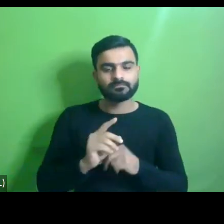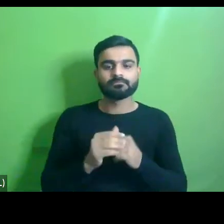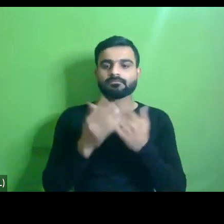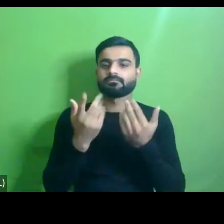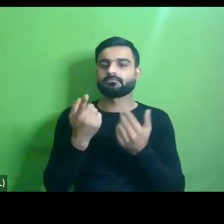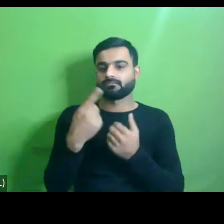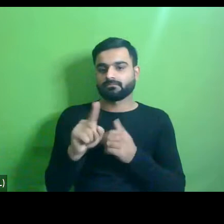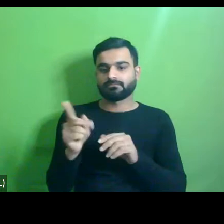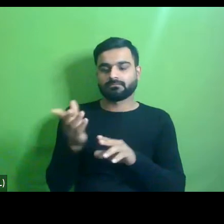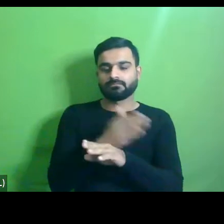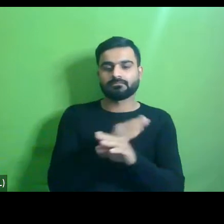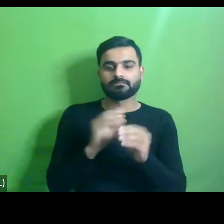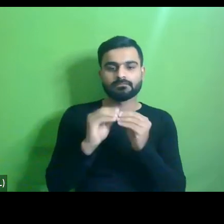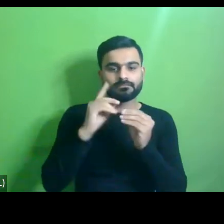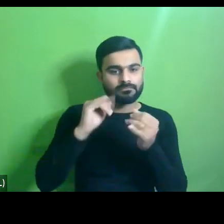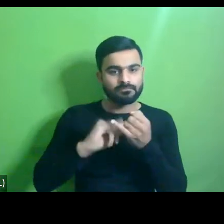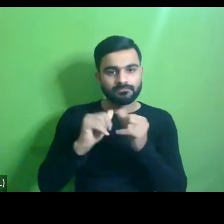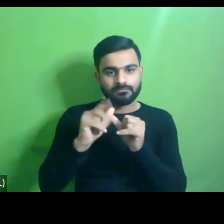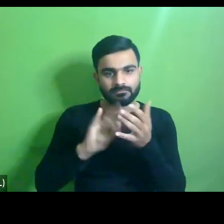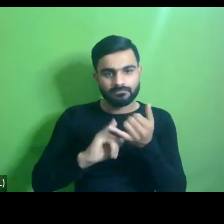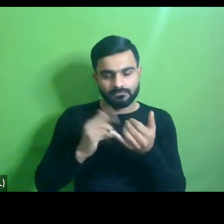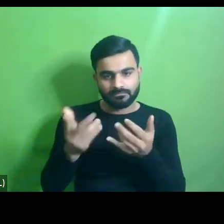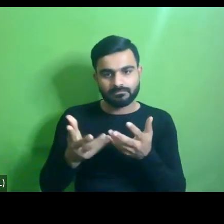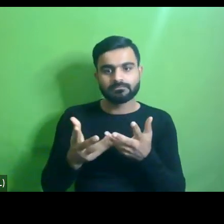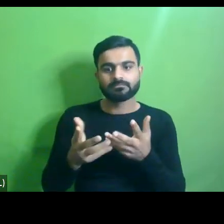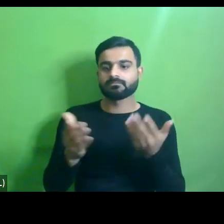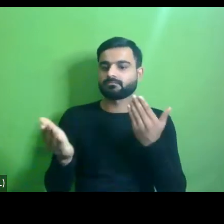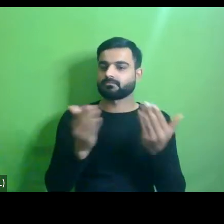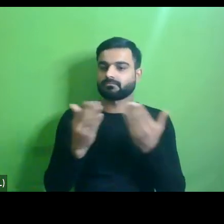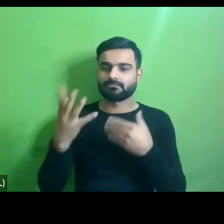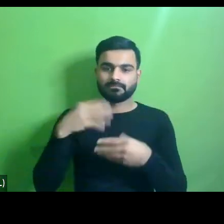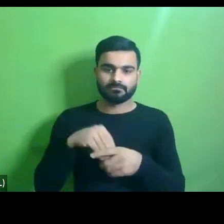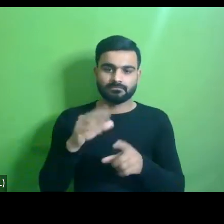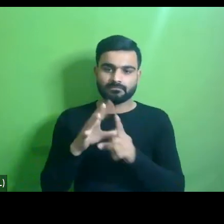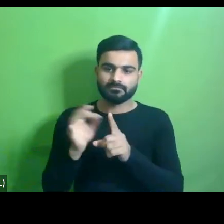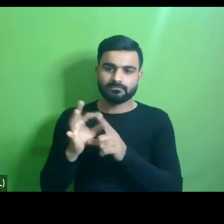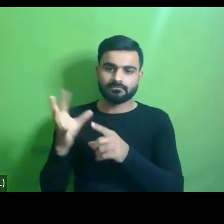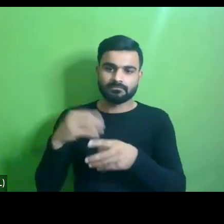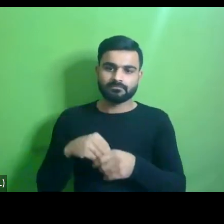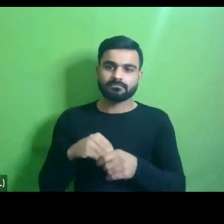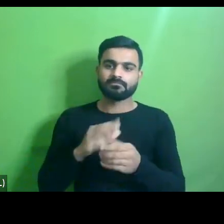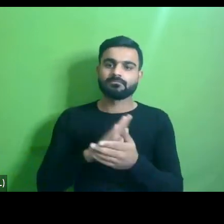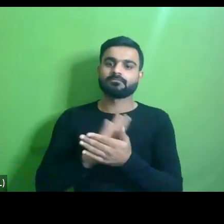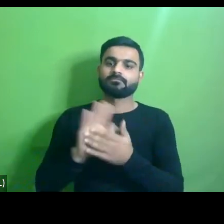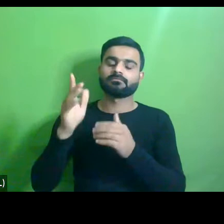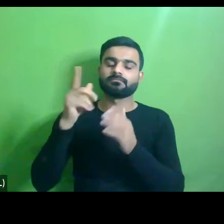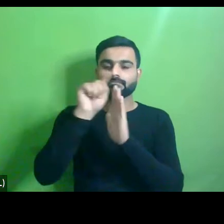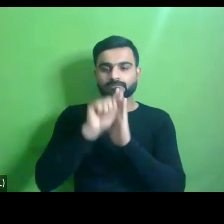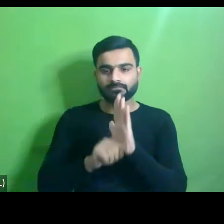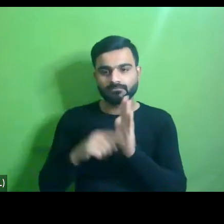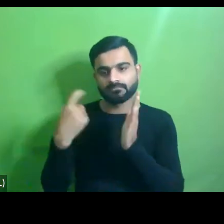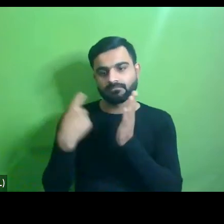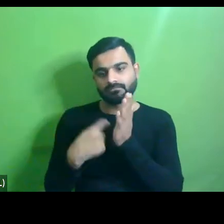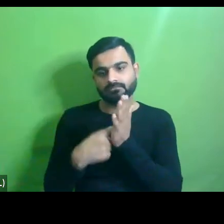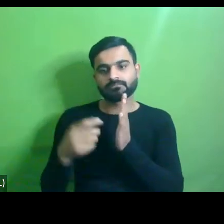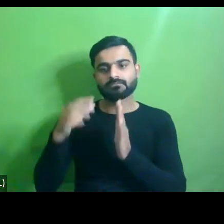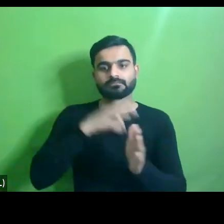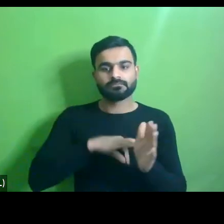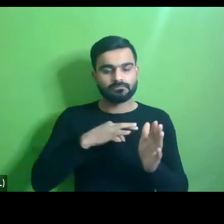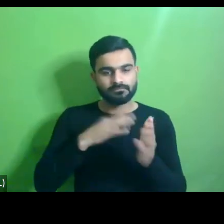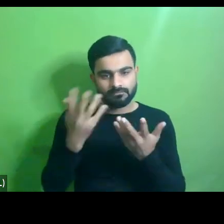from uh the bylaws making uh making the bylaws compare compilent to the harmonized guidelines ensuring incentives and